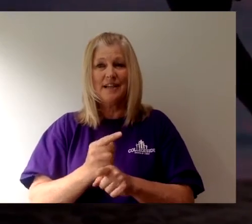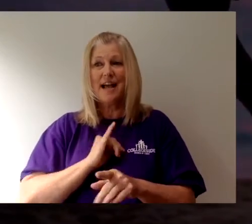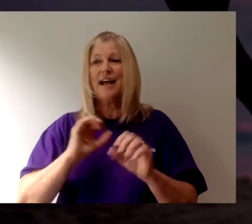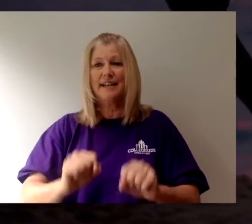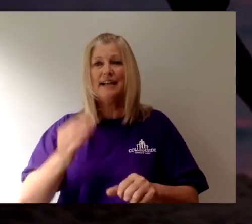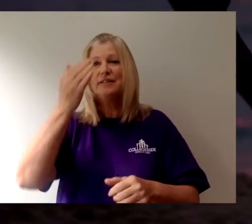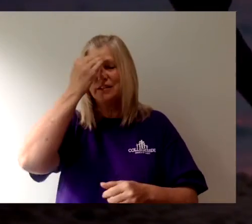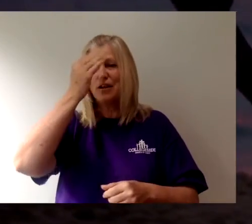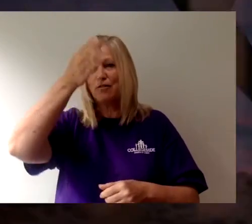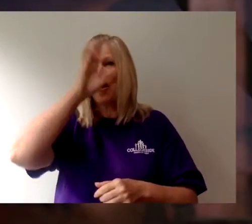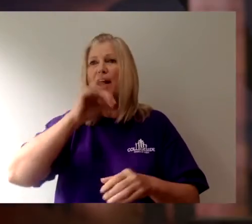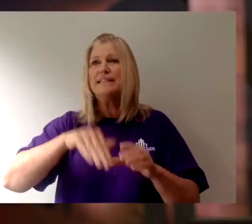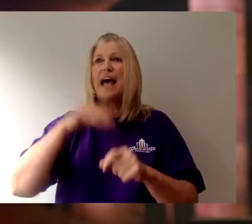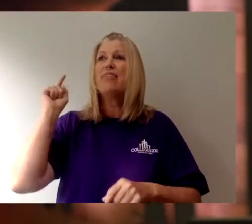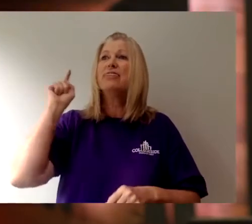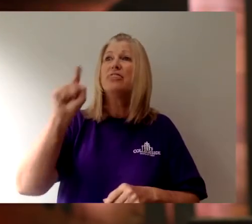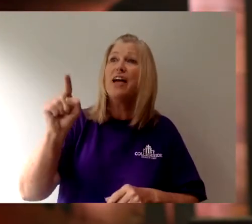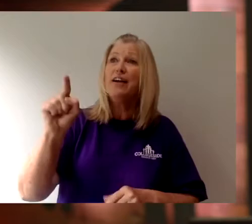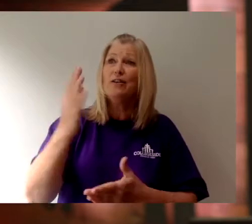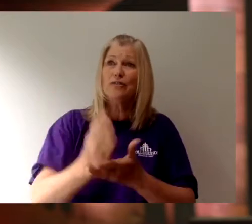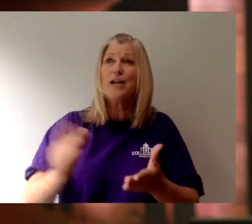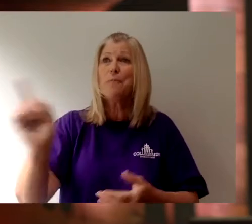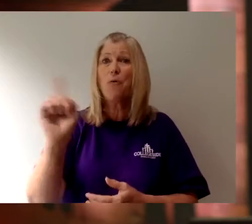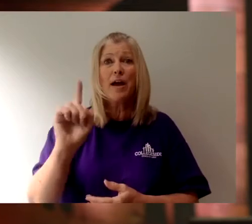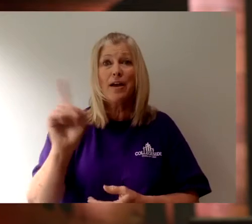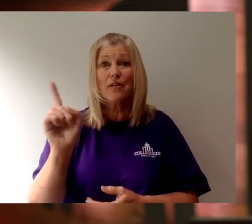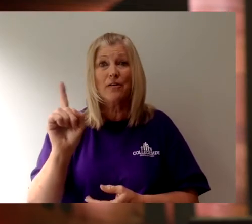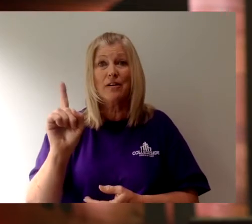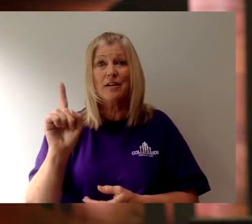I can know God is out there, somewhere.